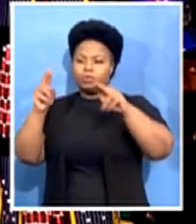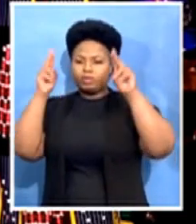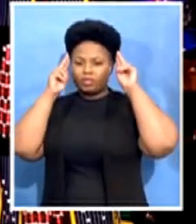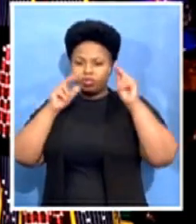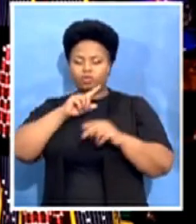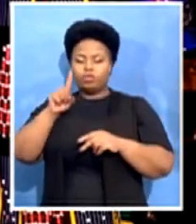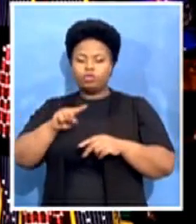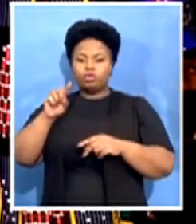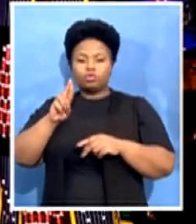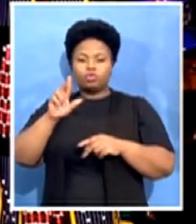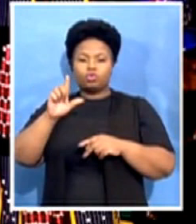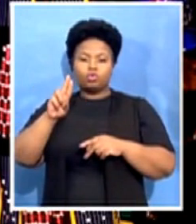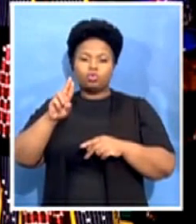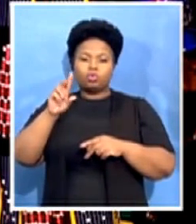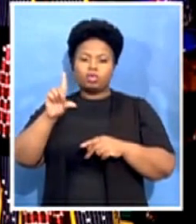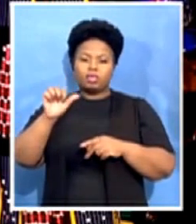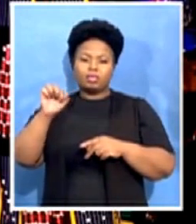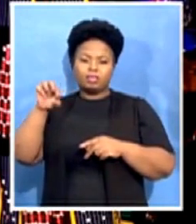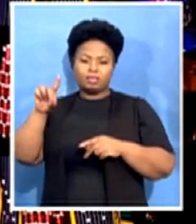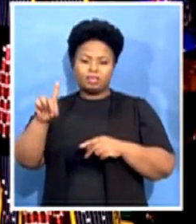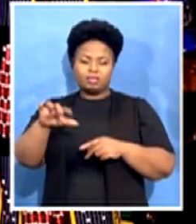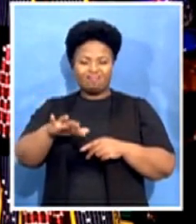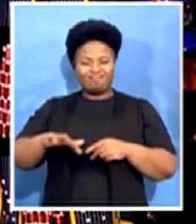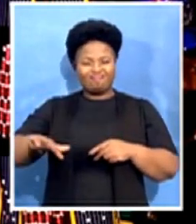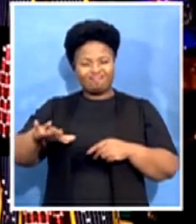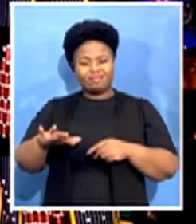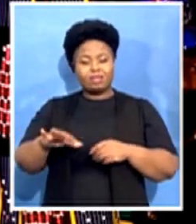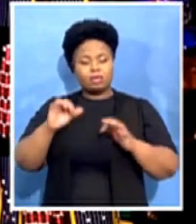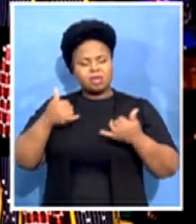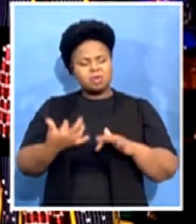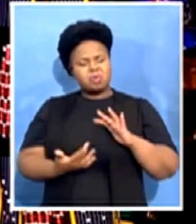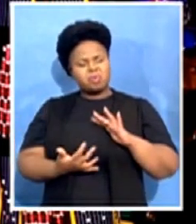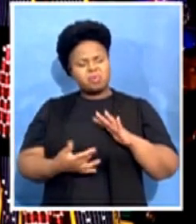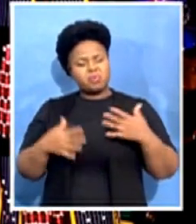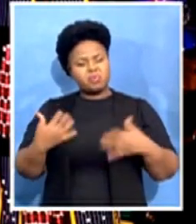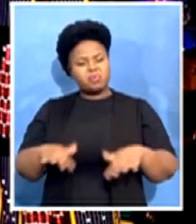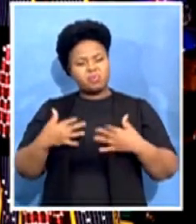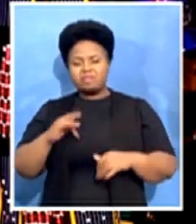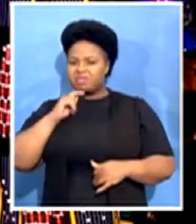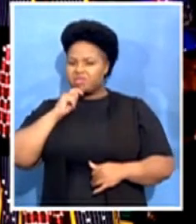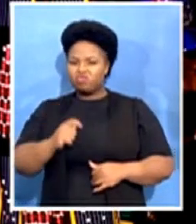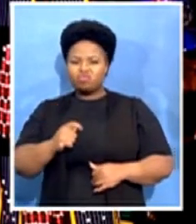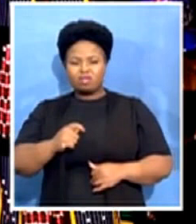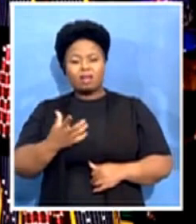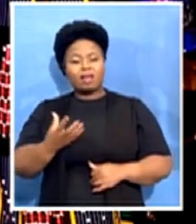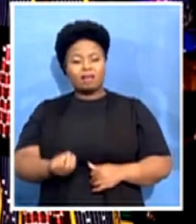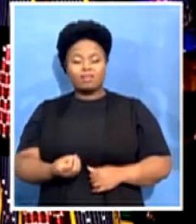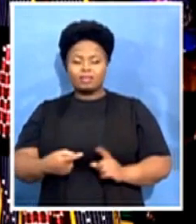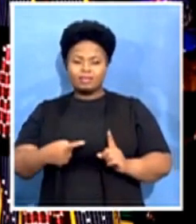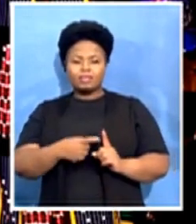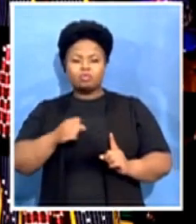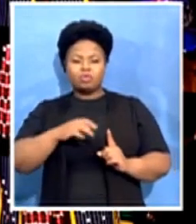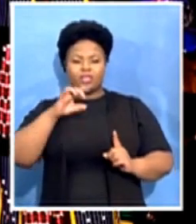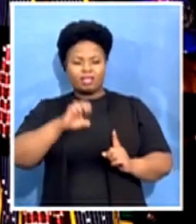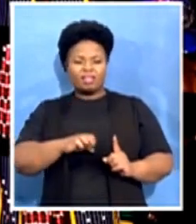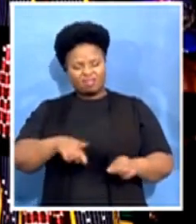a fountain of inspiration and tutelage, Spongle Kumalo was herself destined for greatness.